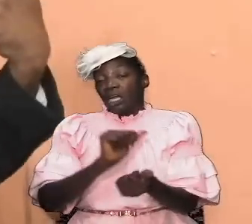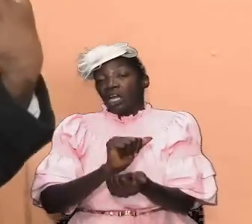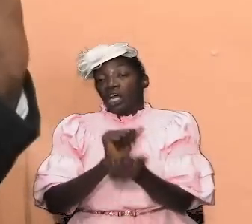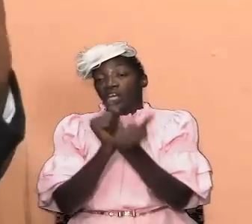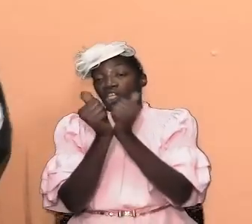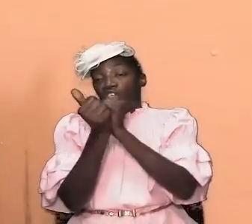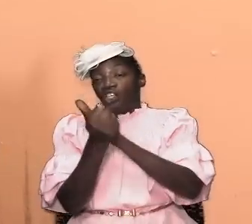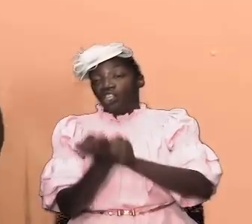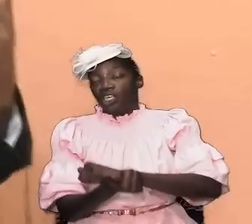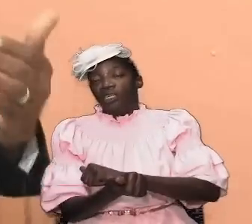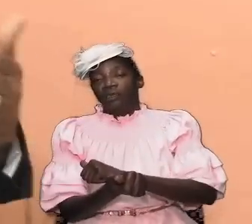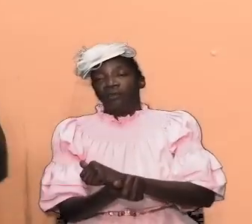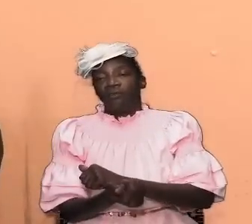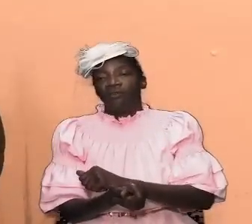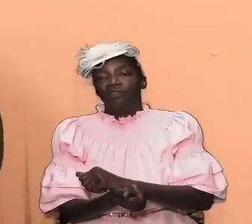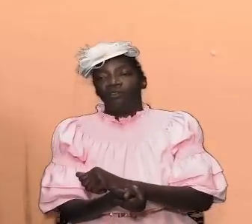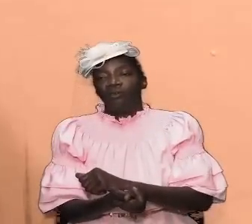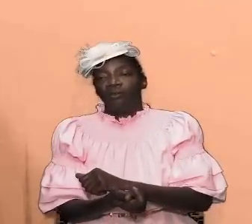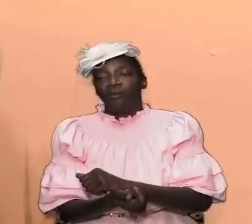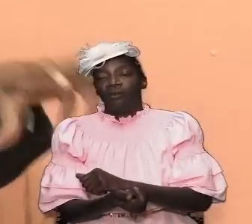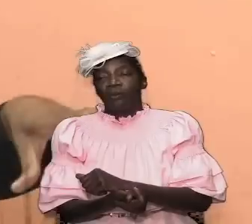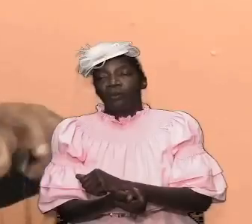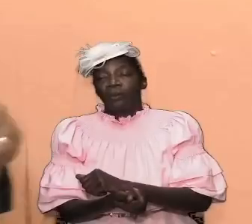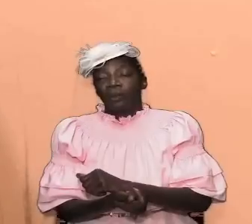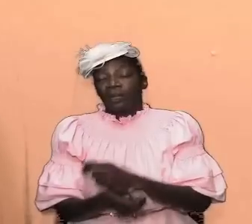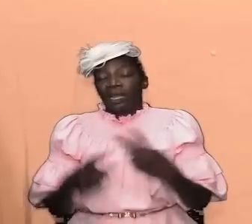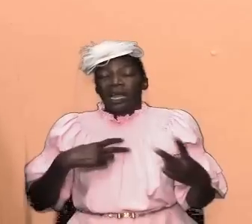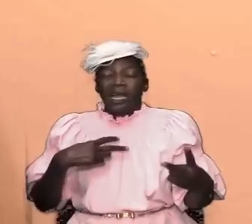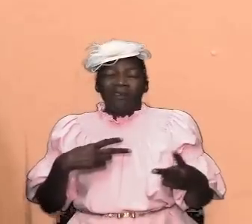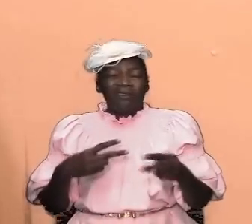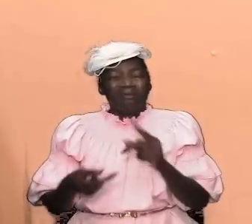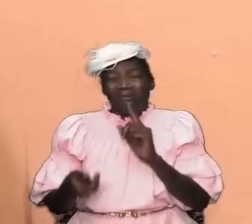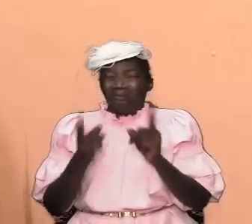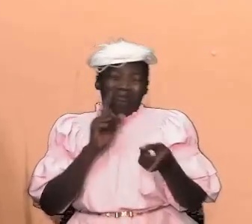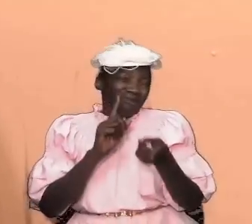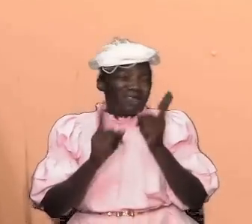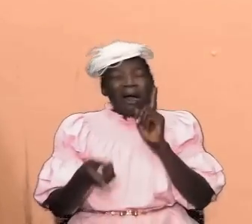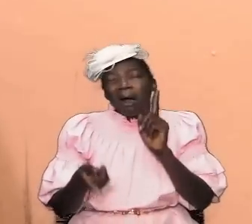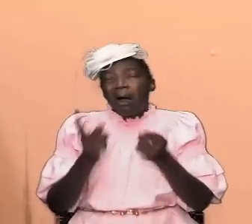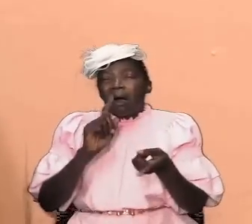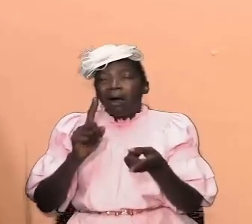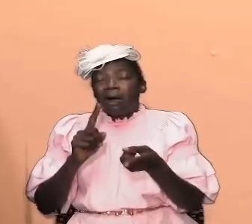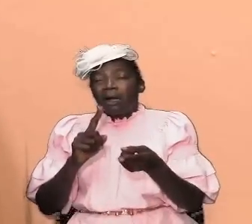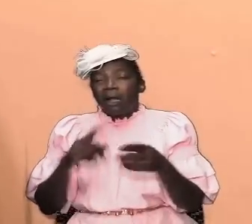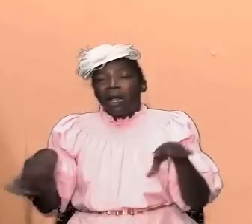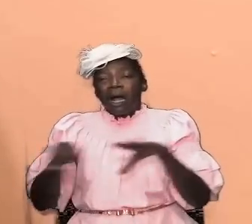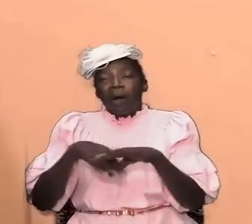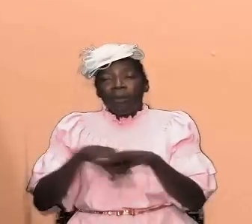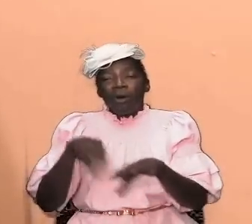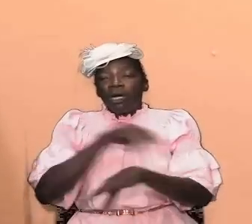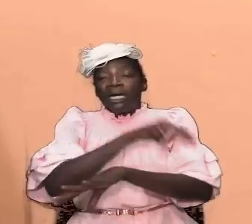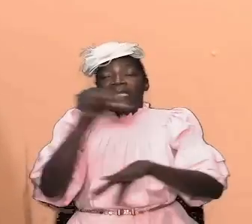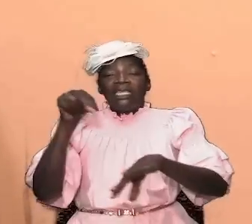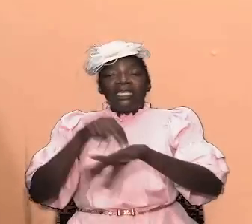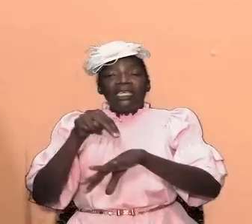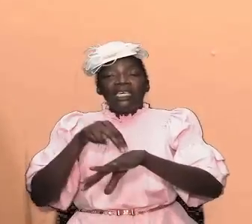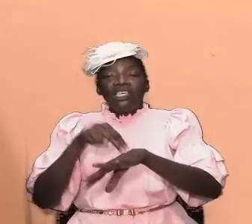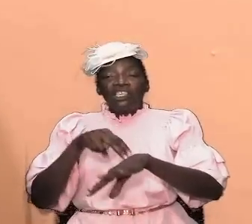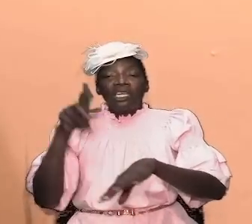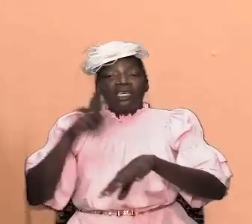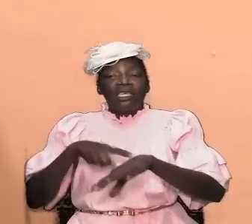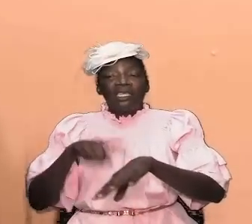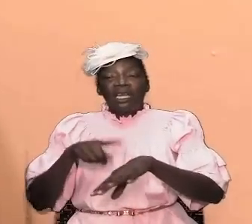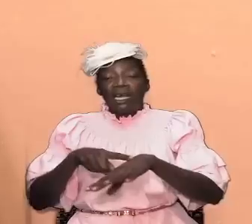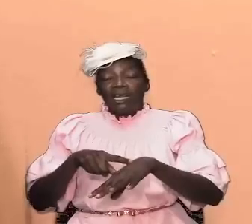years past although you would normally have conflicts among nations there was a time when the growth was just going there was a